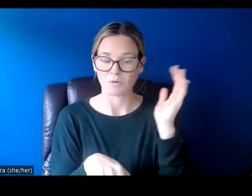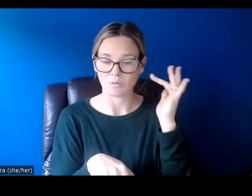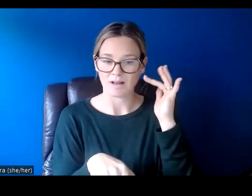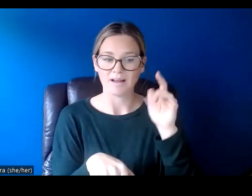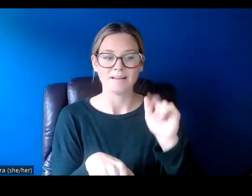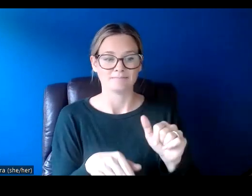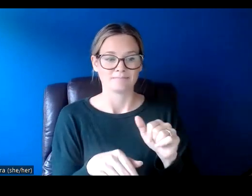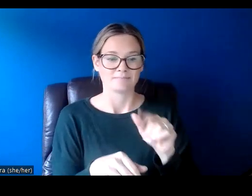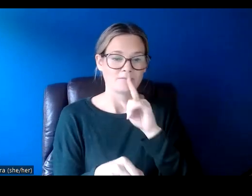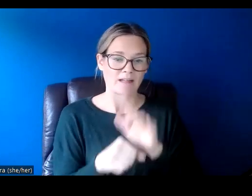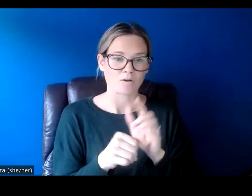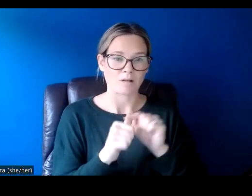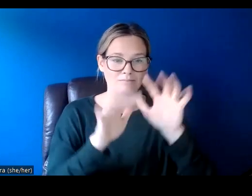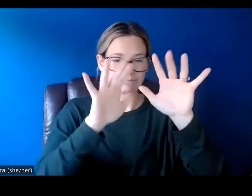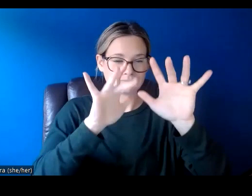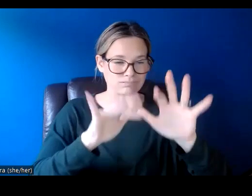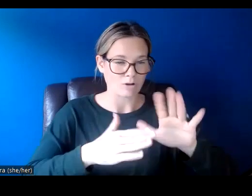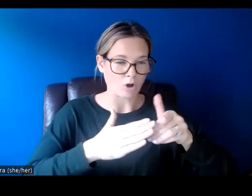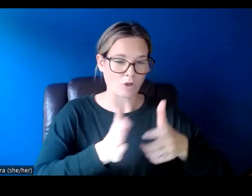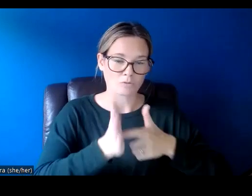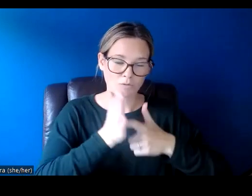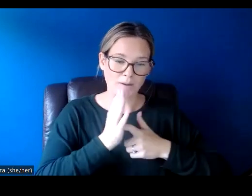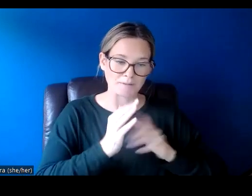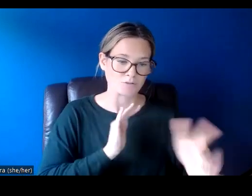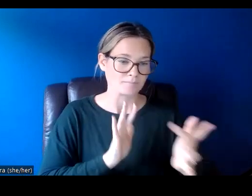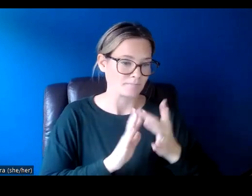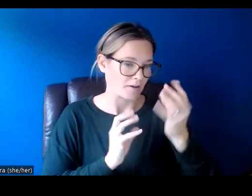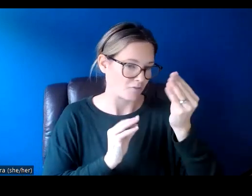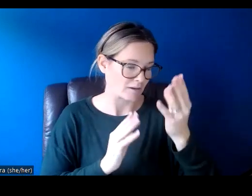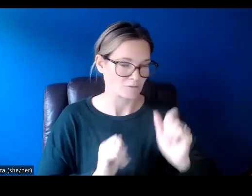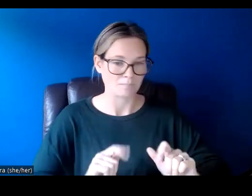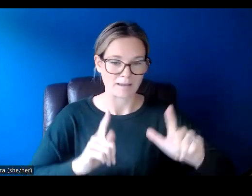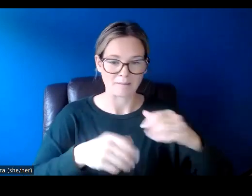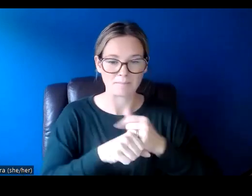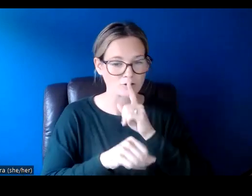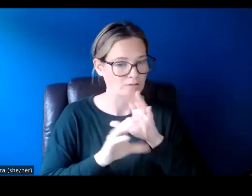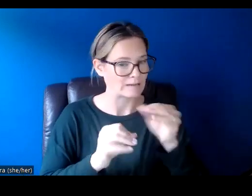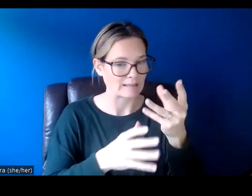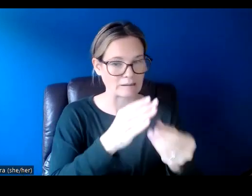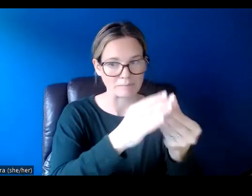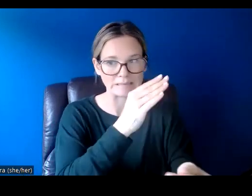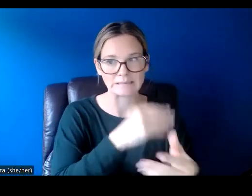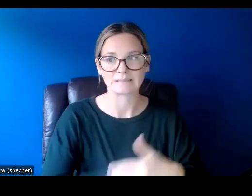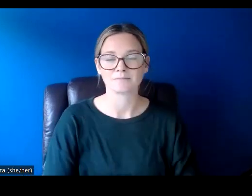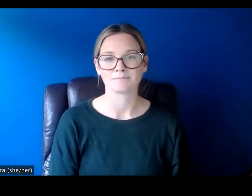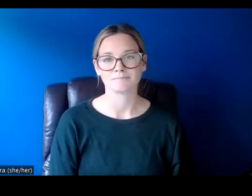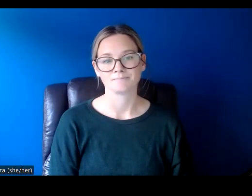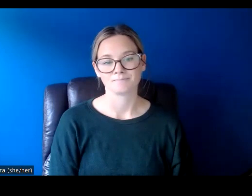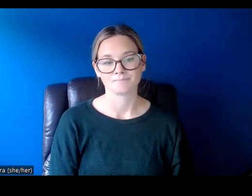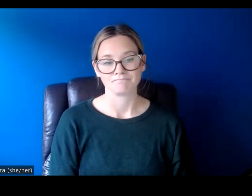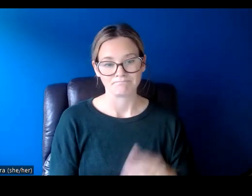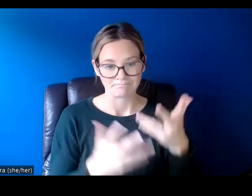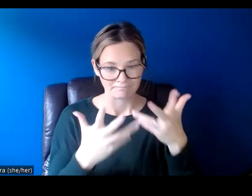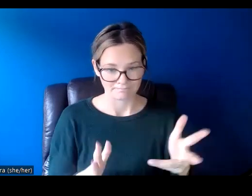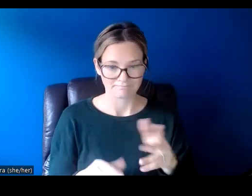go through your submission requirements and your contact information page and make sure nothing is missing. After that,